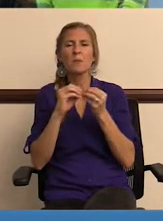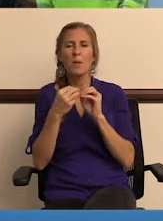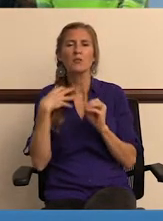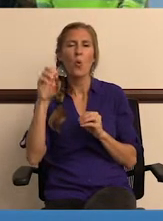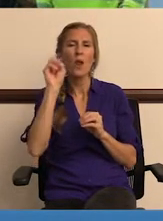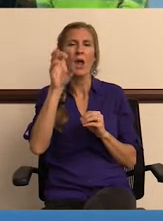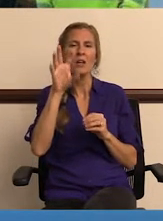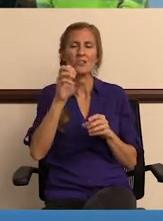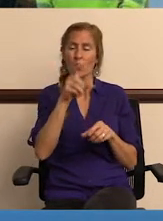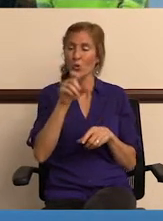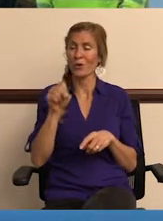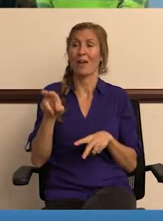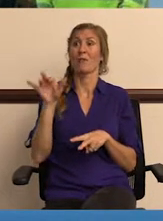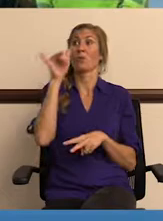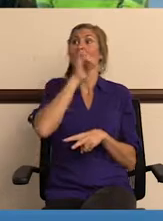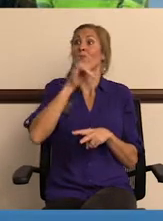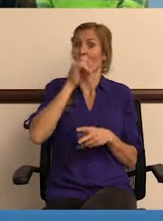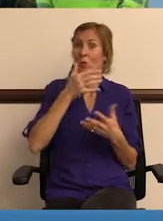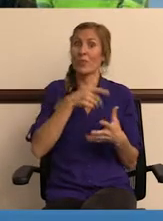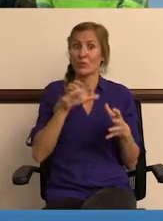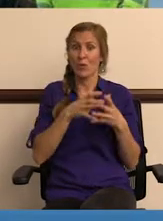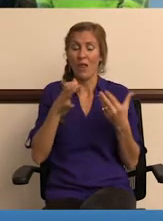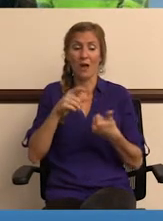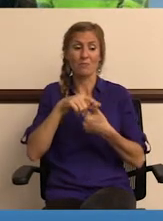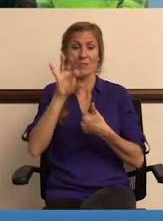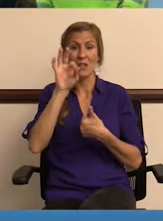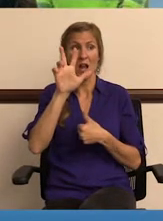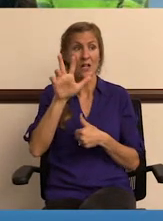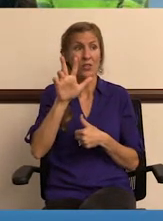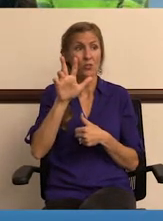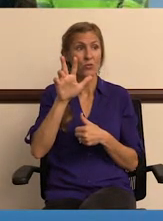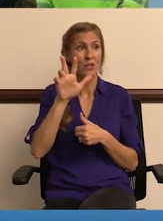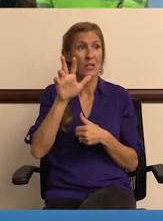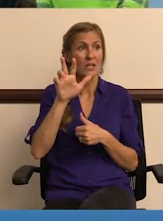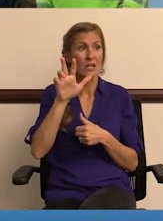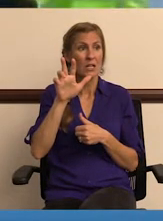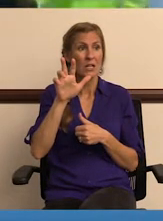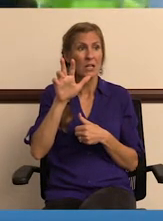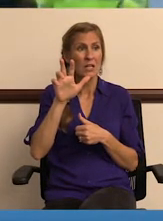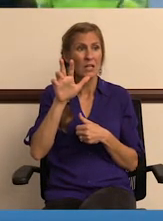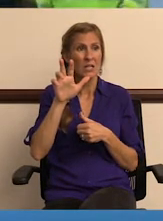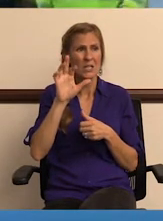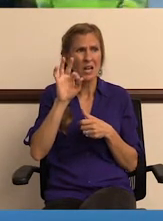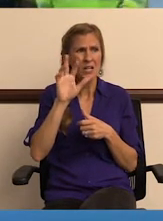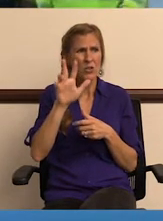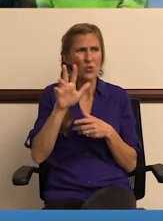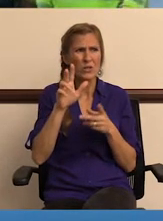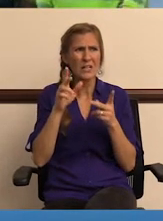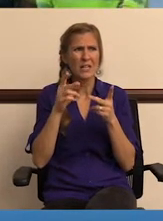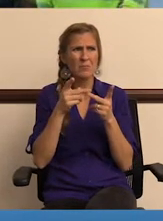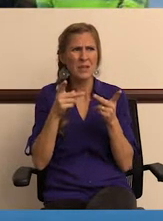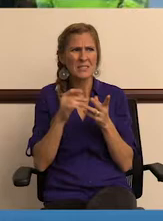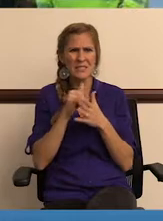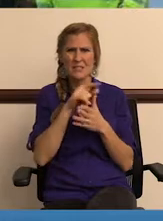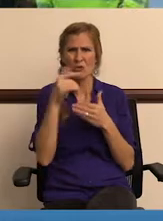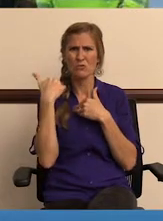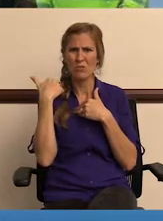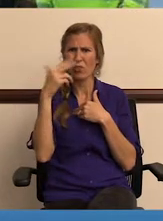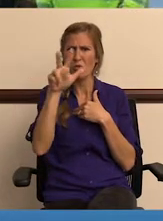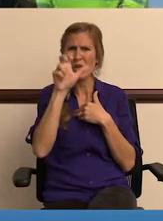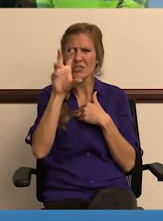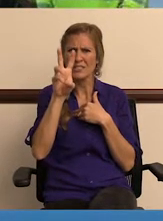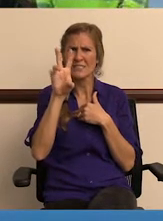because I want to try to, you know, blow you away with the data, right? So, 93 decorative medians that they're responsible for throughout the city.